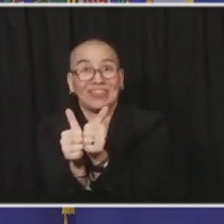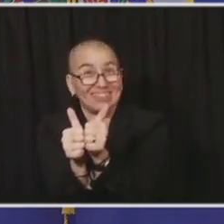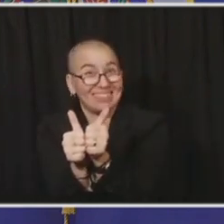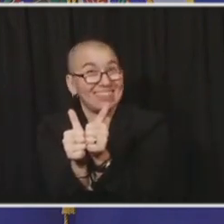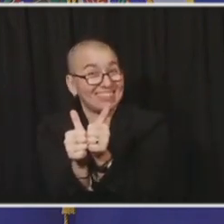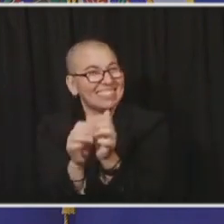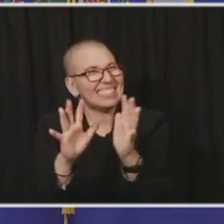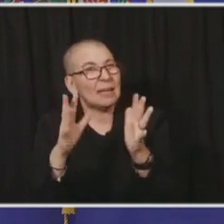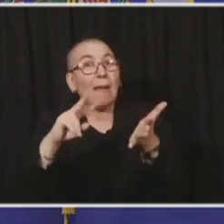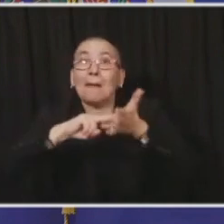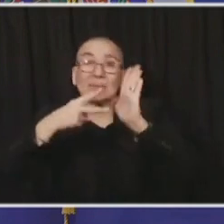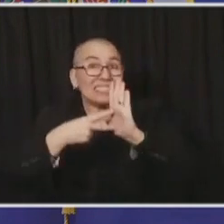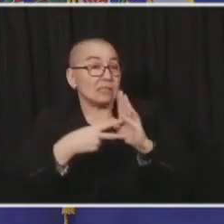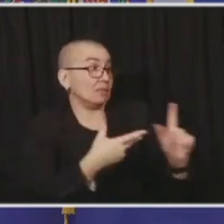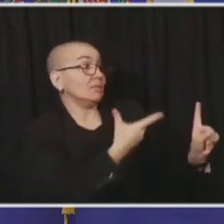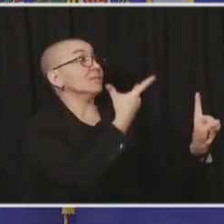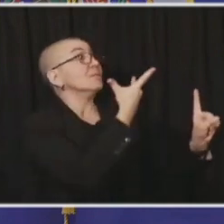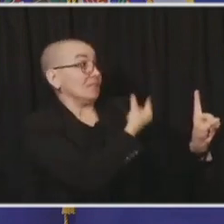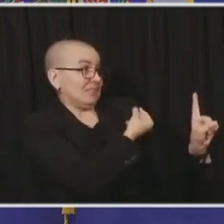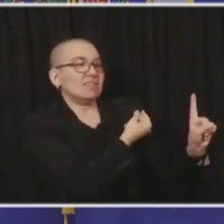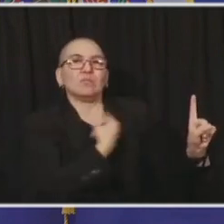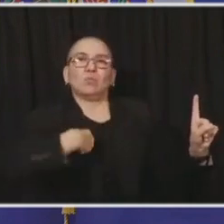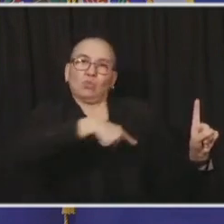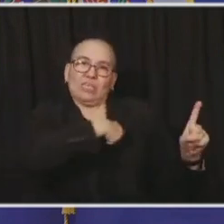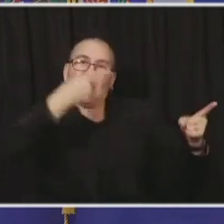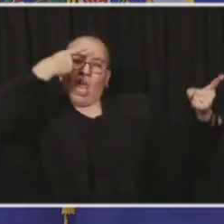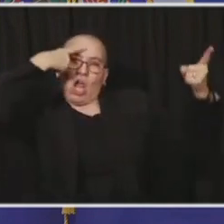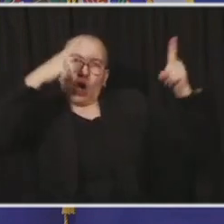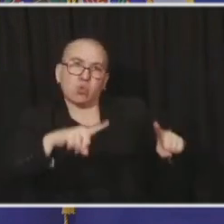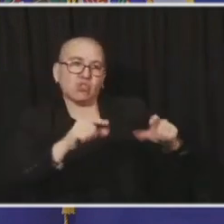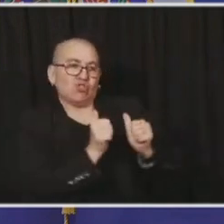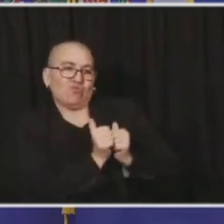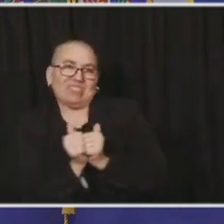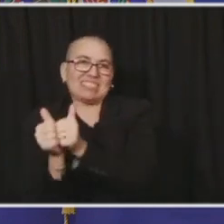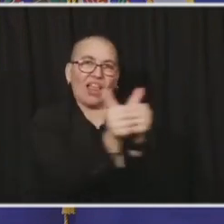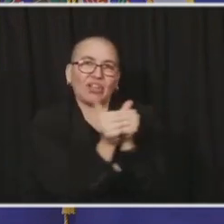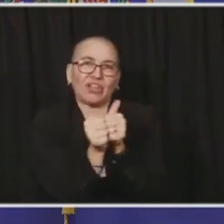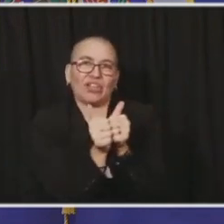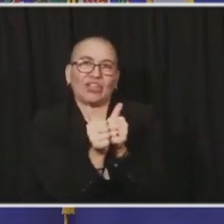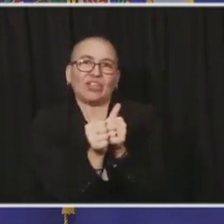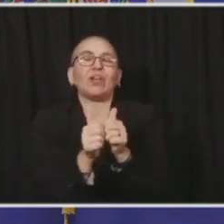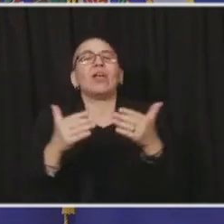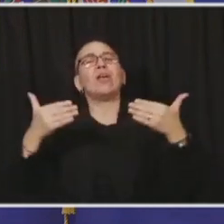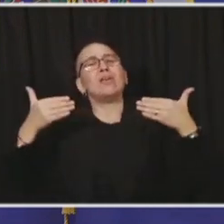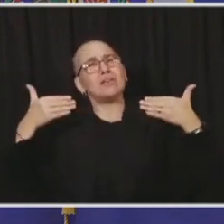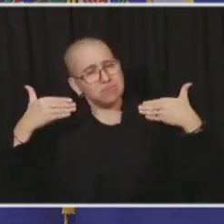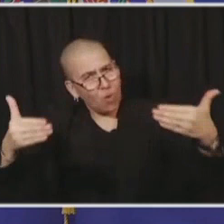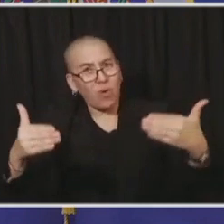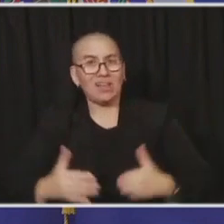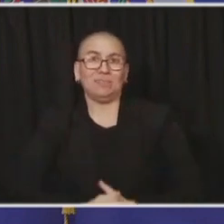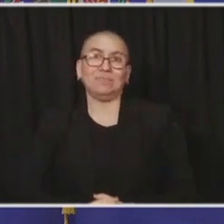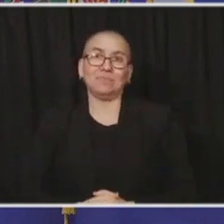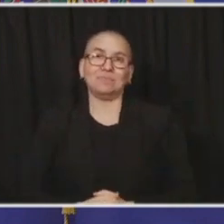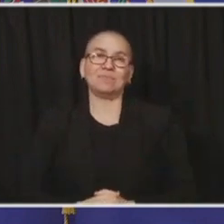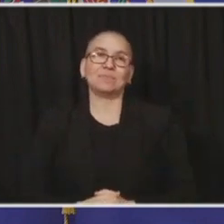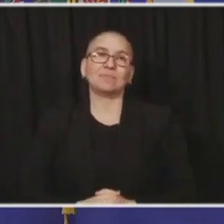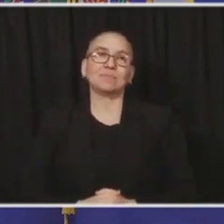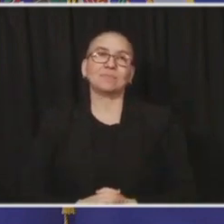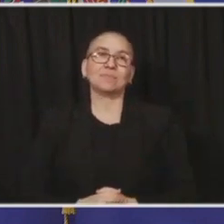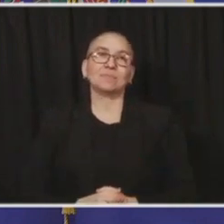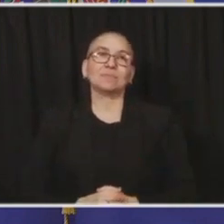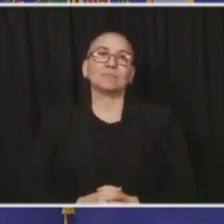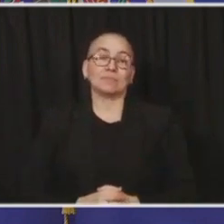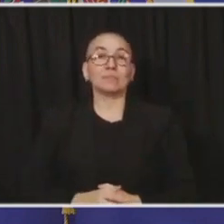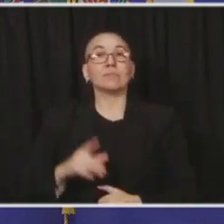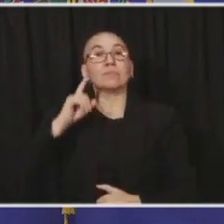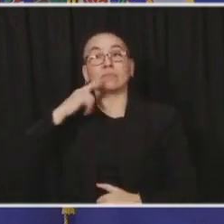behind us. So the theme that I would embrace for our organization is a relentless